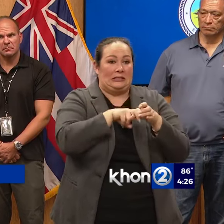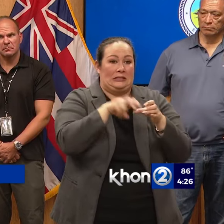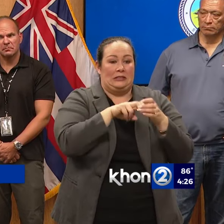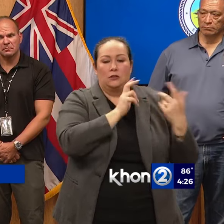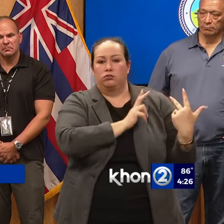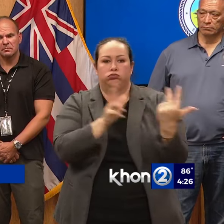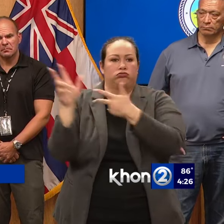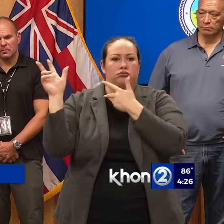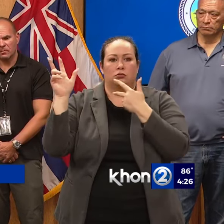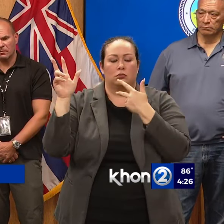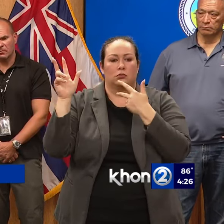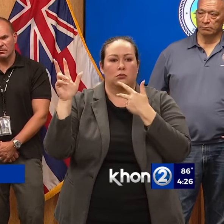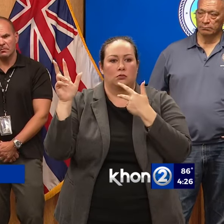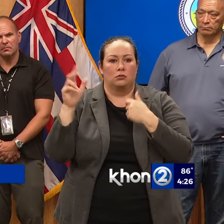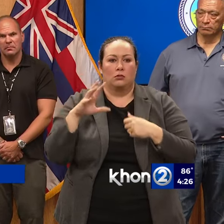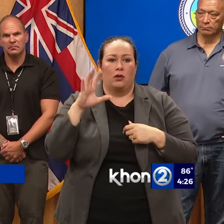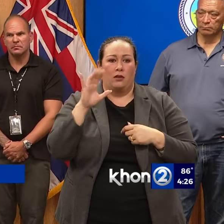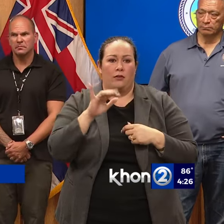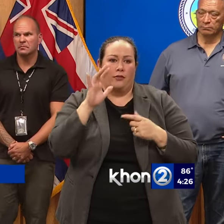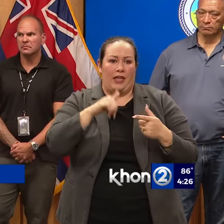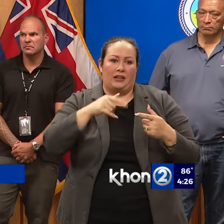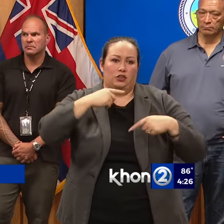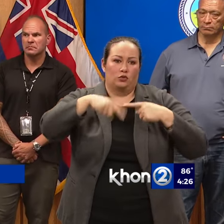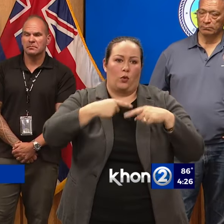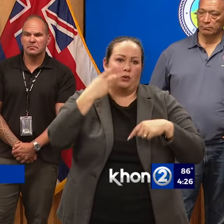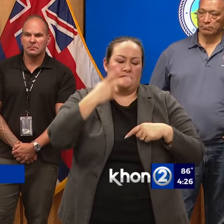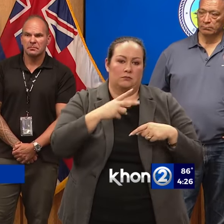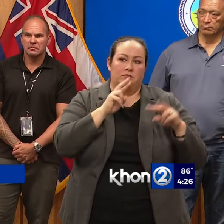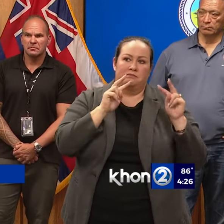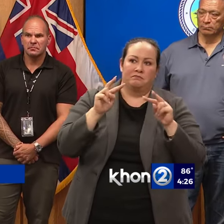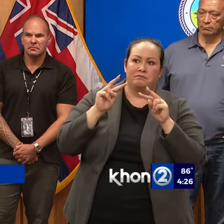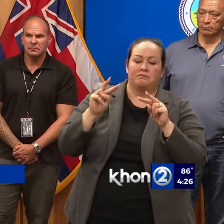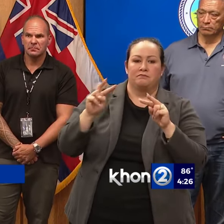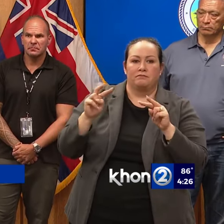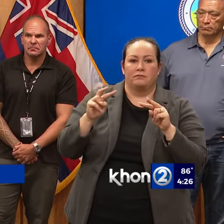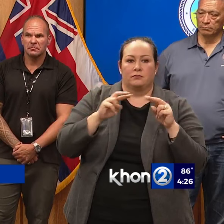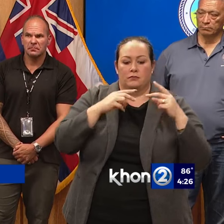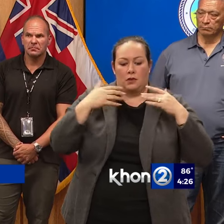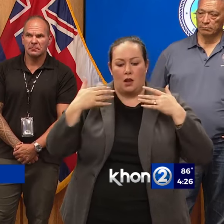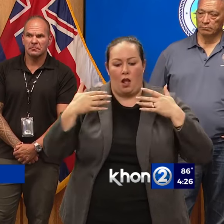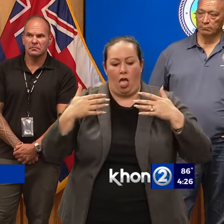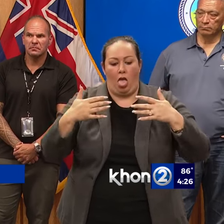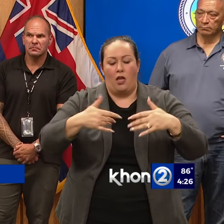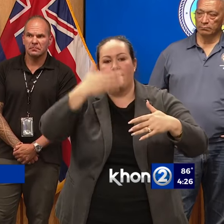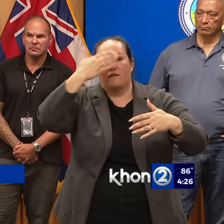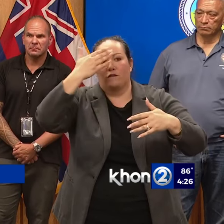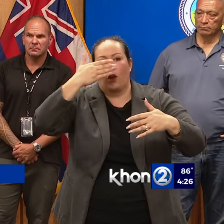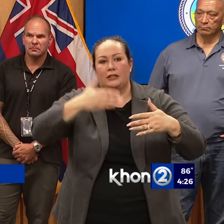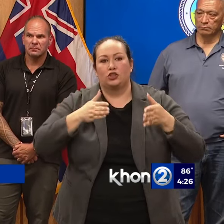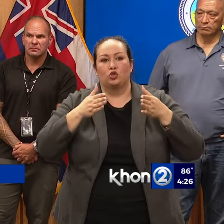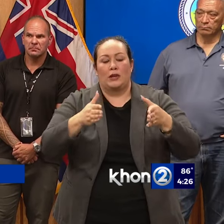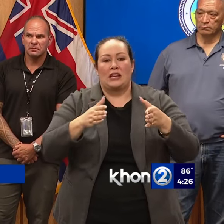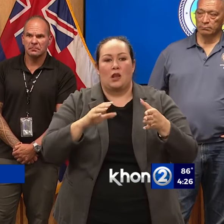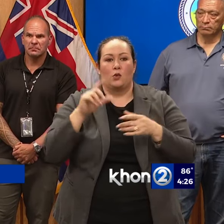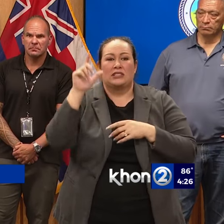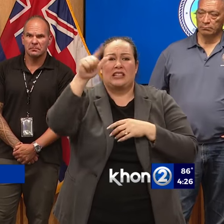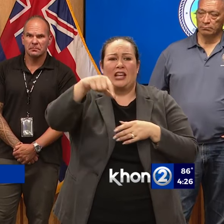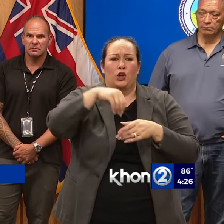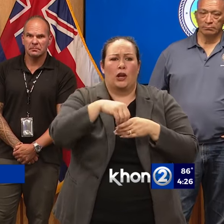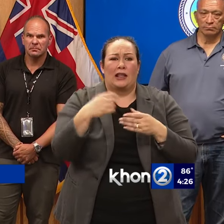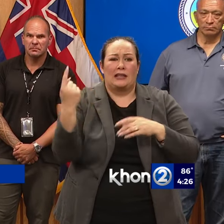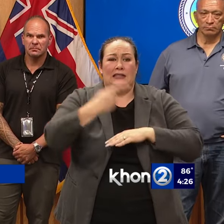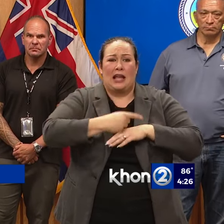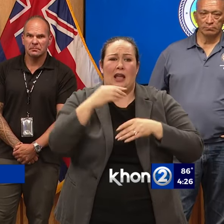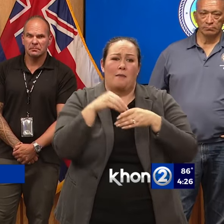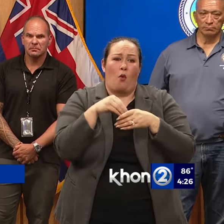that's when we anticipate seeing most of our people. And then as we get further down to Front Street, it was later in the day. Hopefully, by then, people